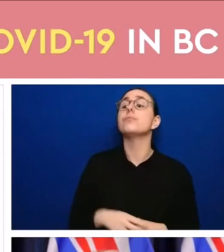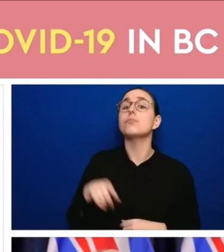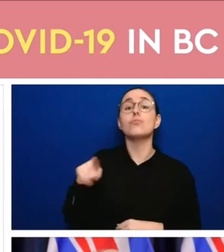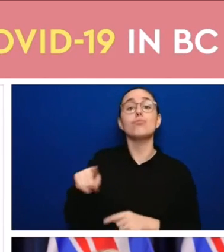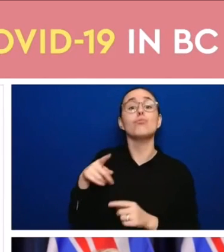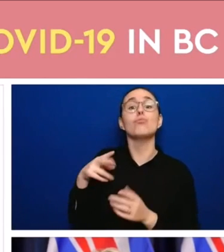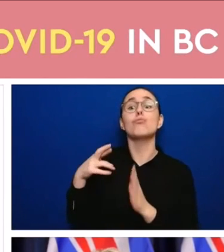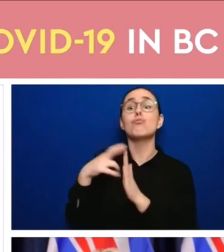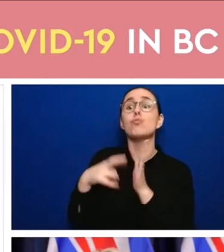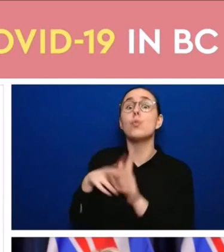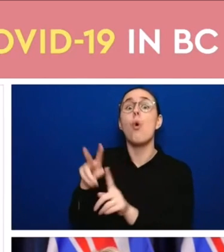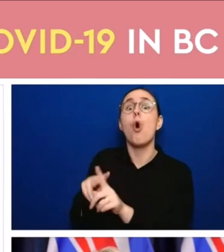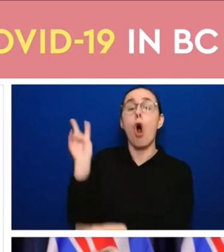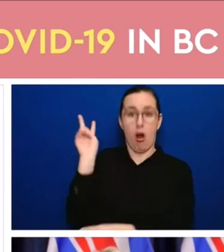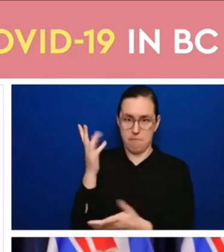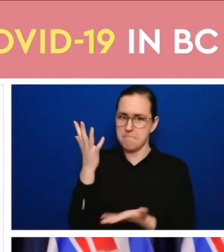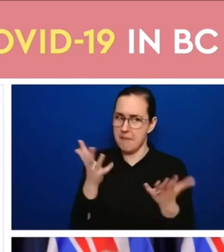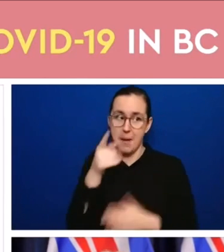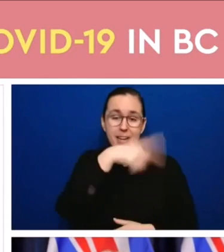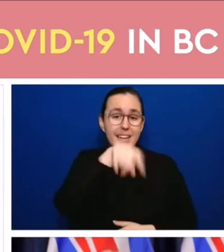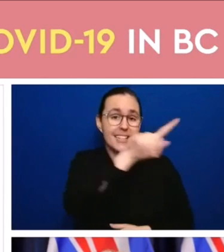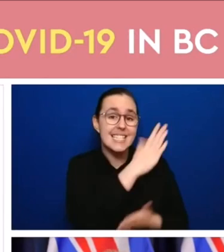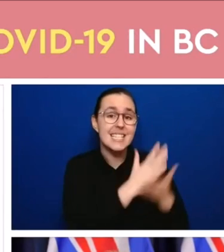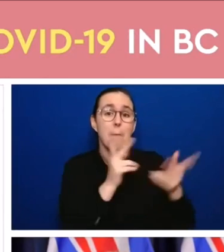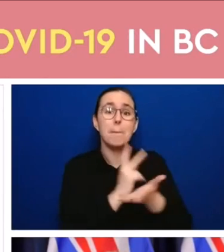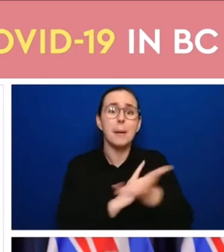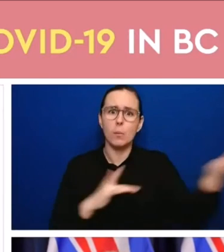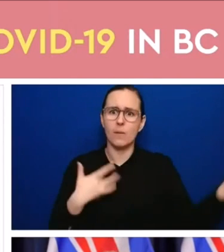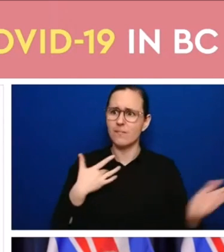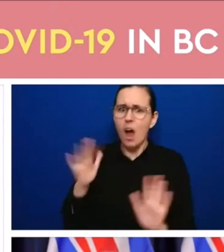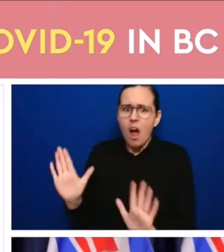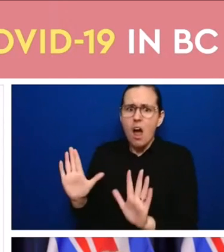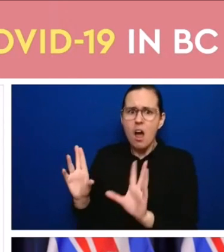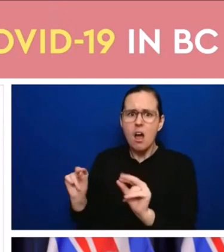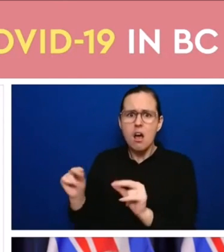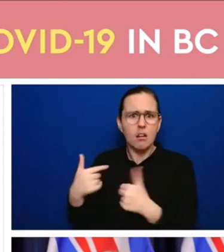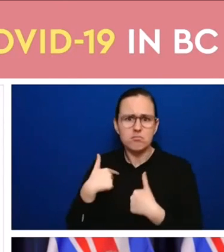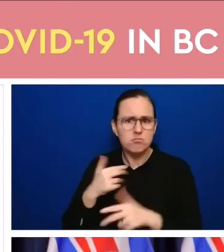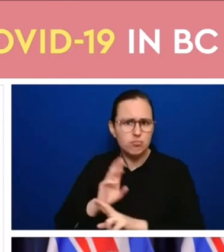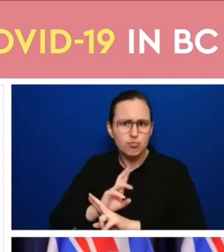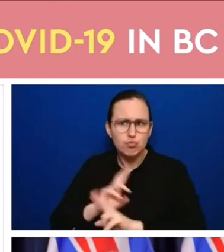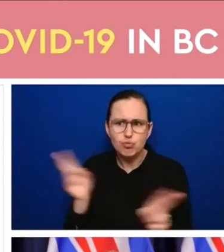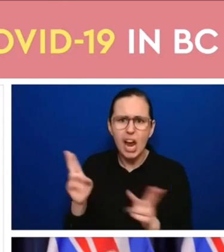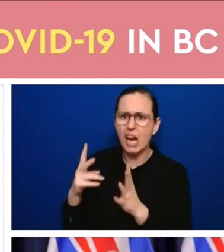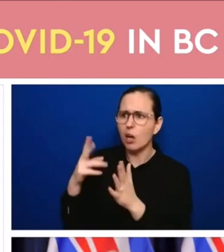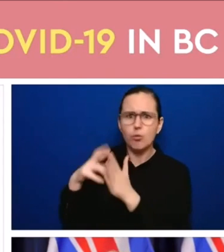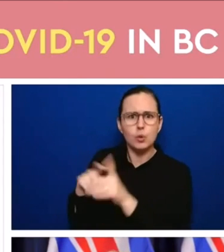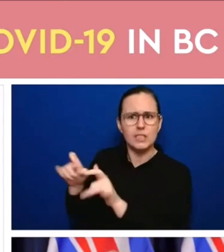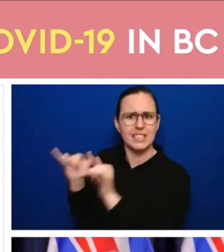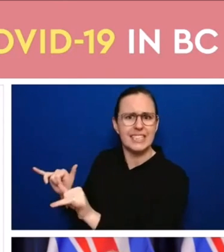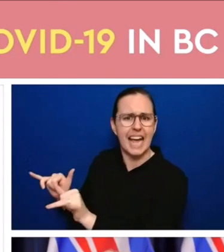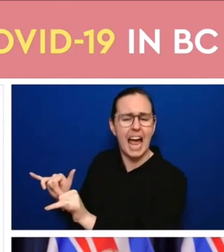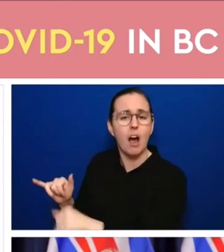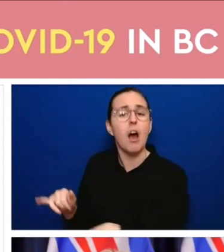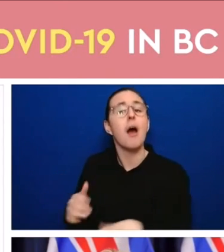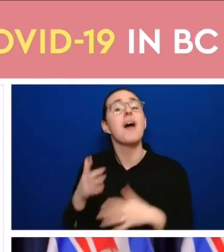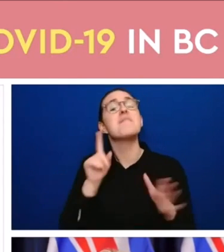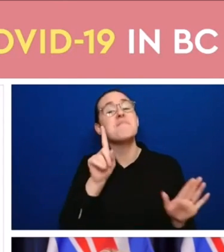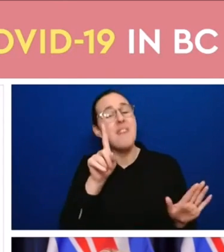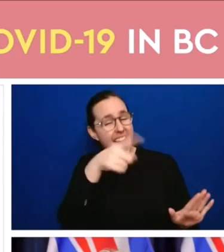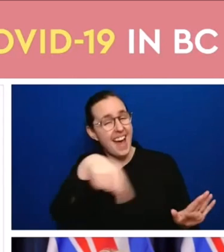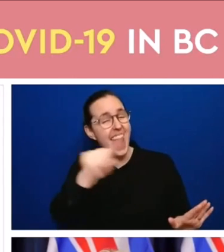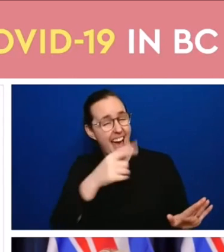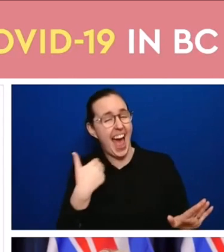to see things going back to as if the virus was no longer here but the reality is that this virus continues to